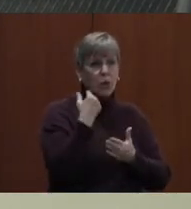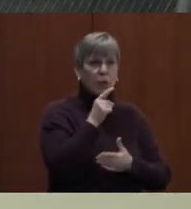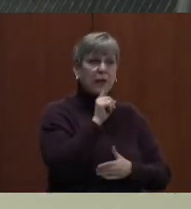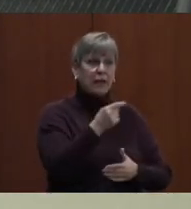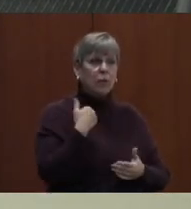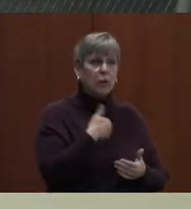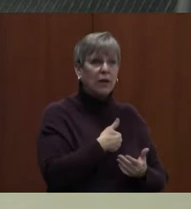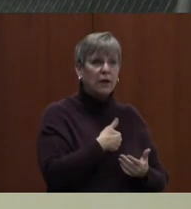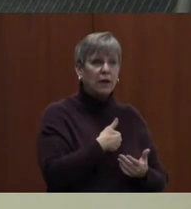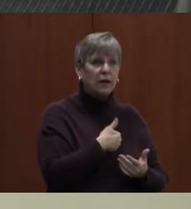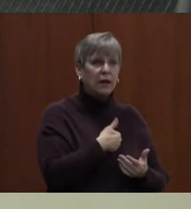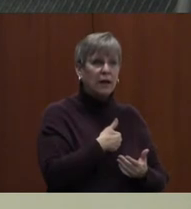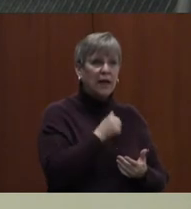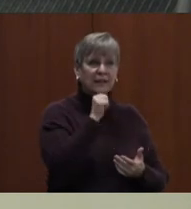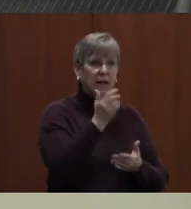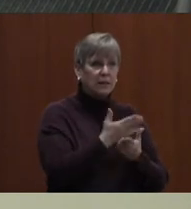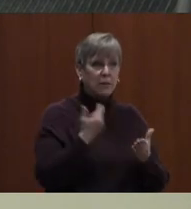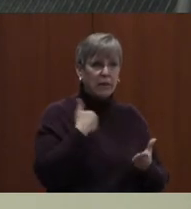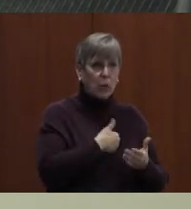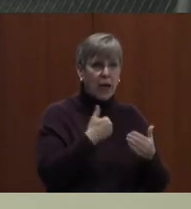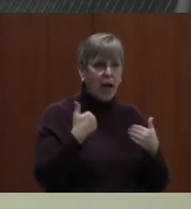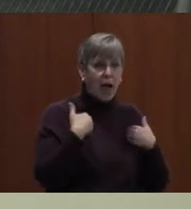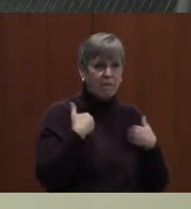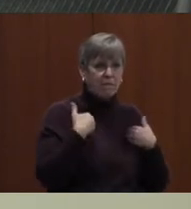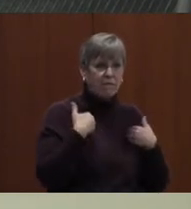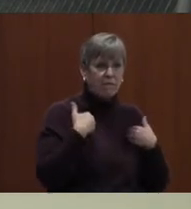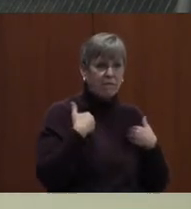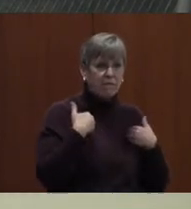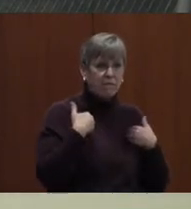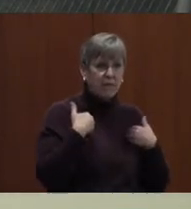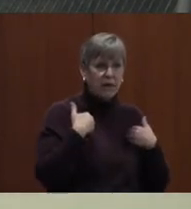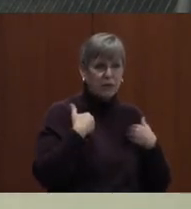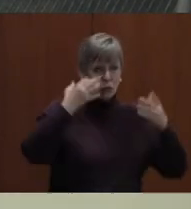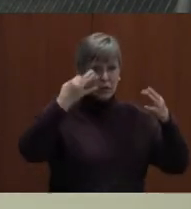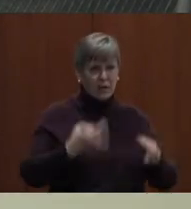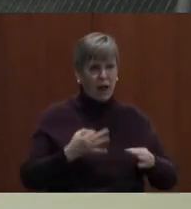really, it's not something that we have to kind of weigh.